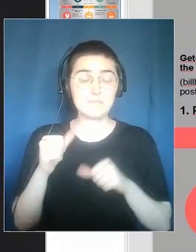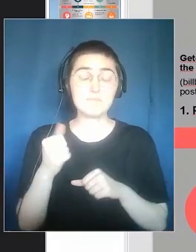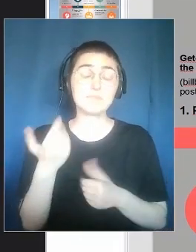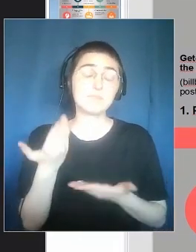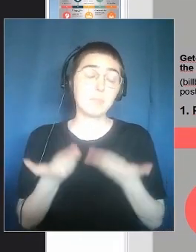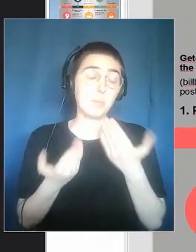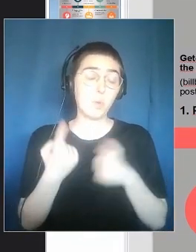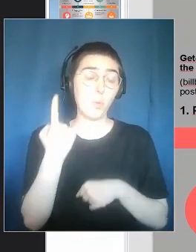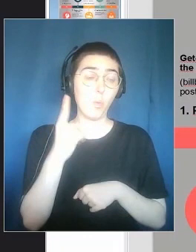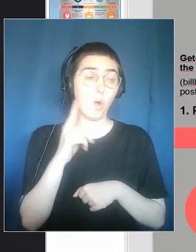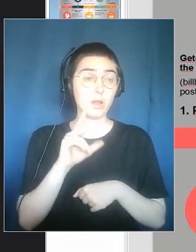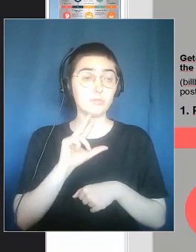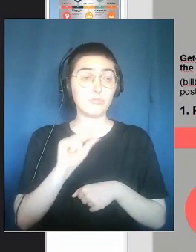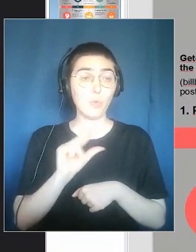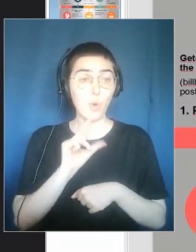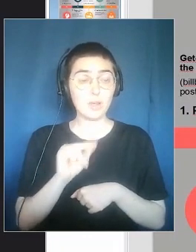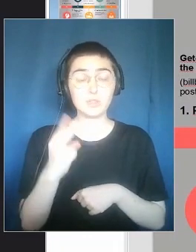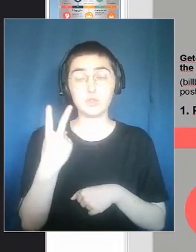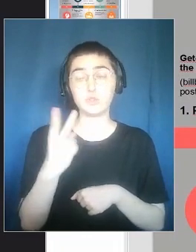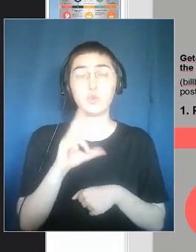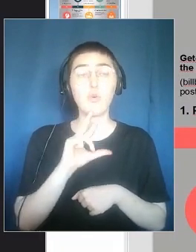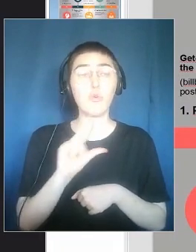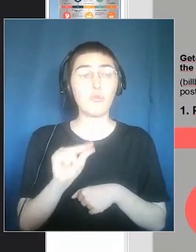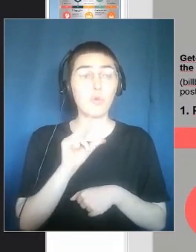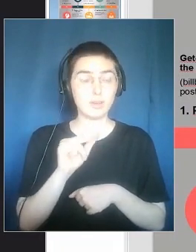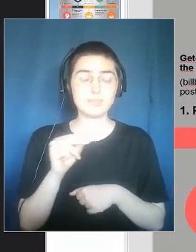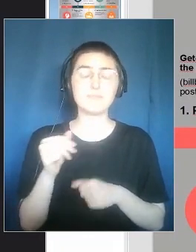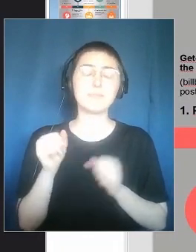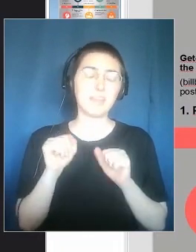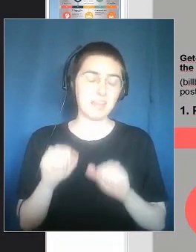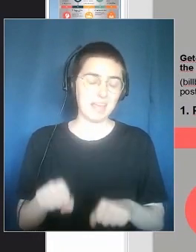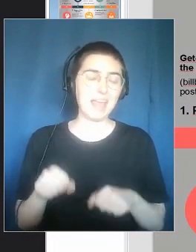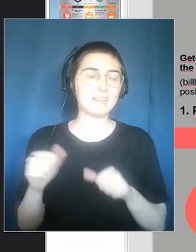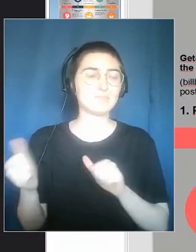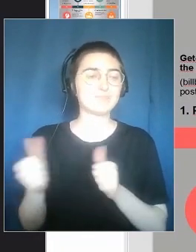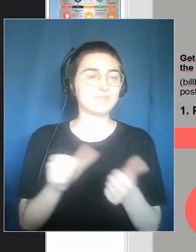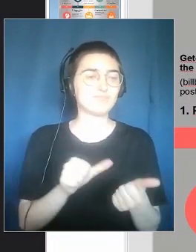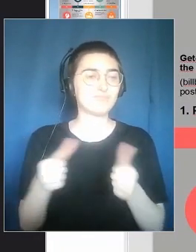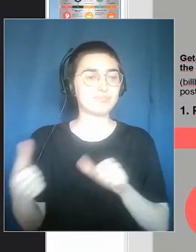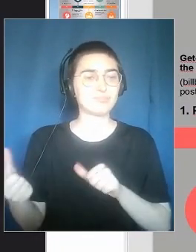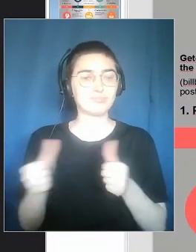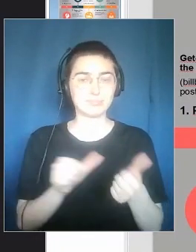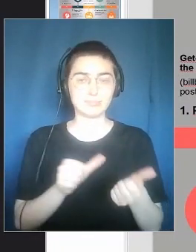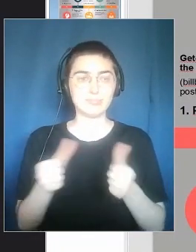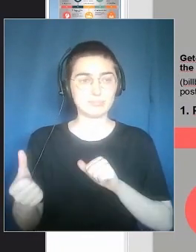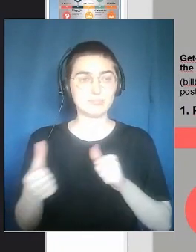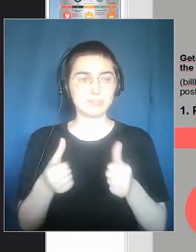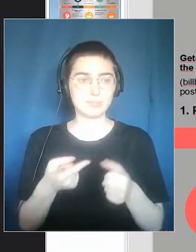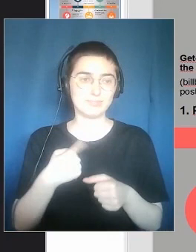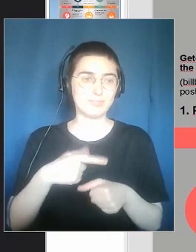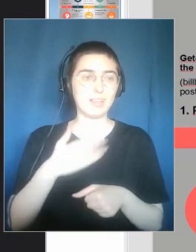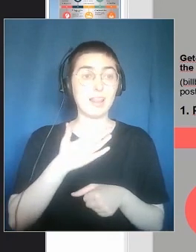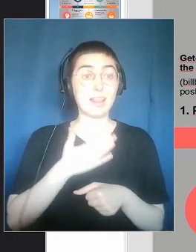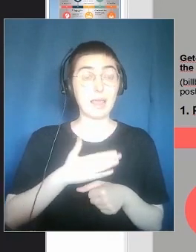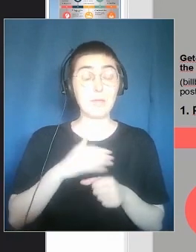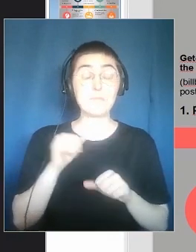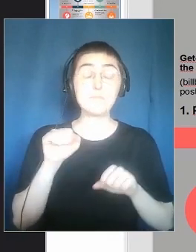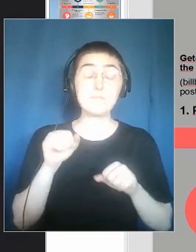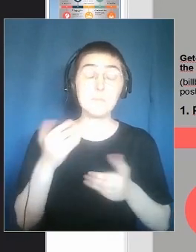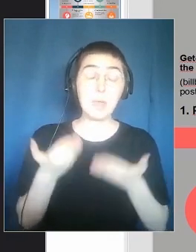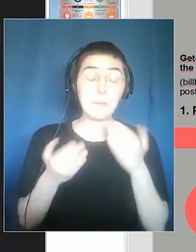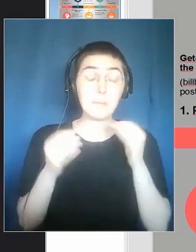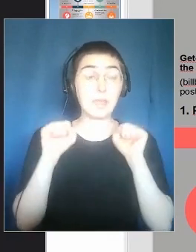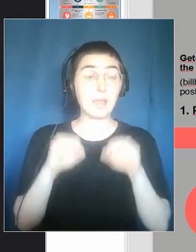silent play in that moment. Sometimes there is one voice only. Sometimes there are more voices. Sometimes there is a